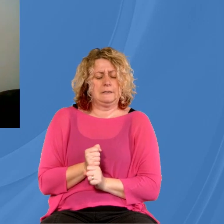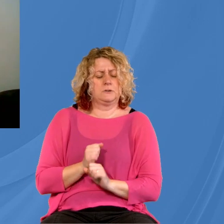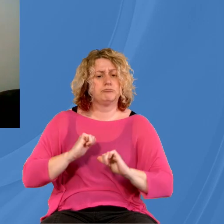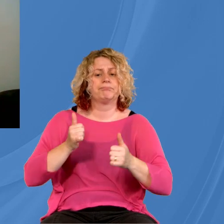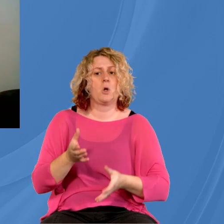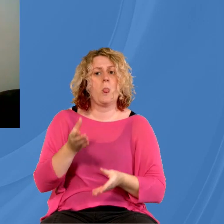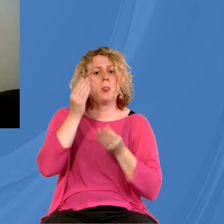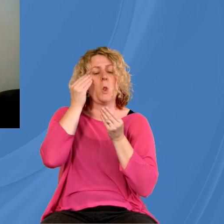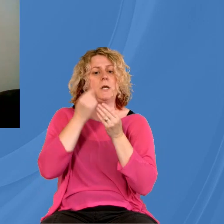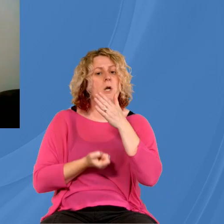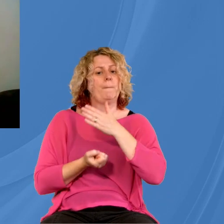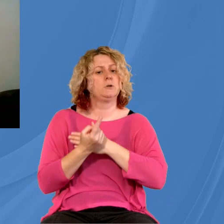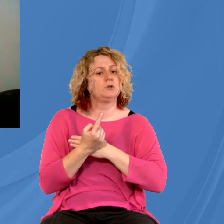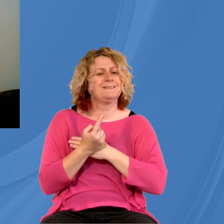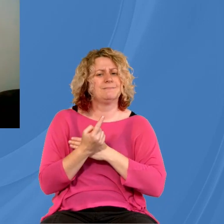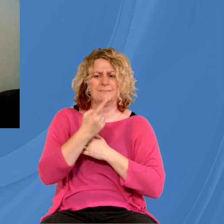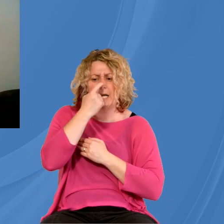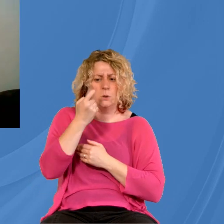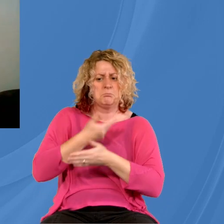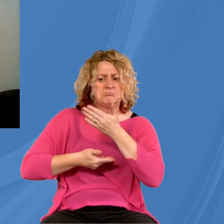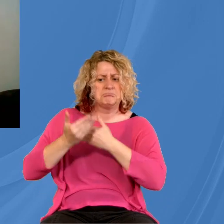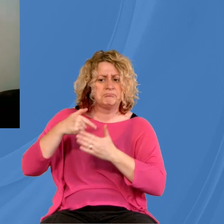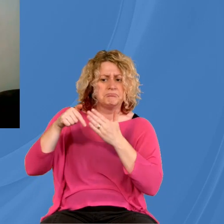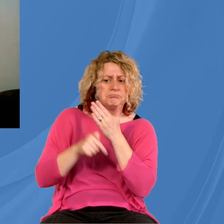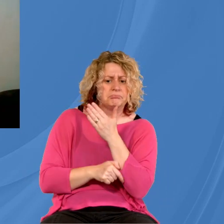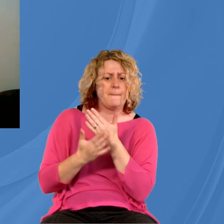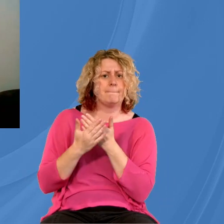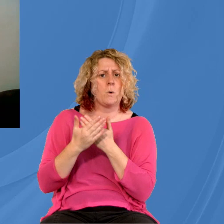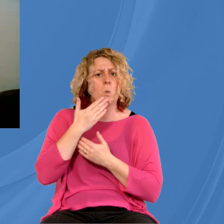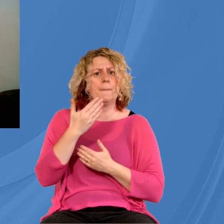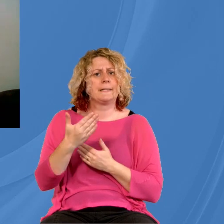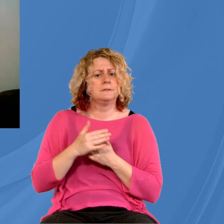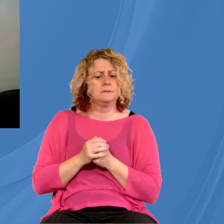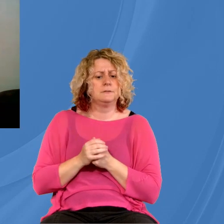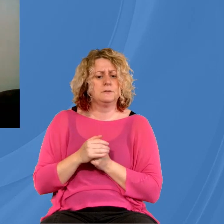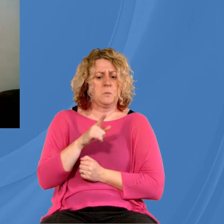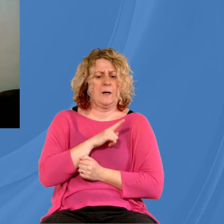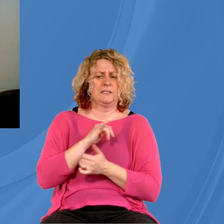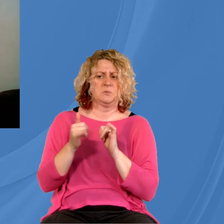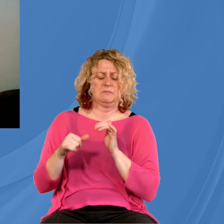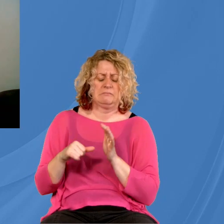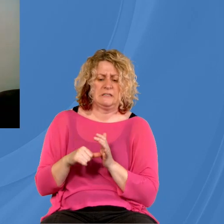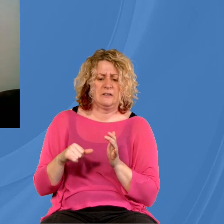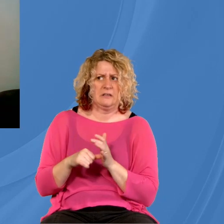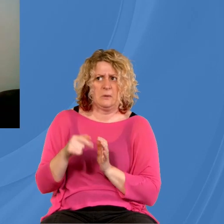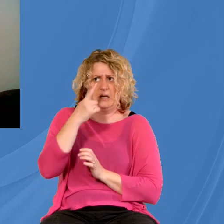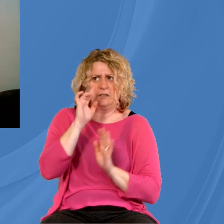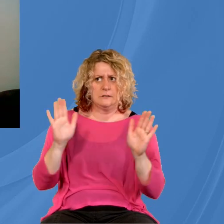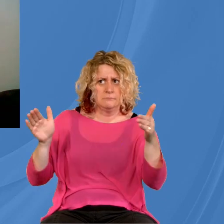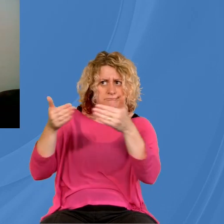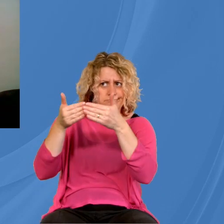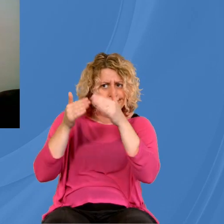business with us. Can you say a little bit more about that? Because often when times get difficult, we just kind of hunker down, don't we? Kind of, you know, shut the doors